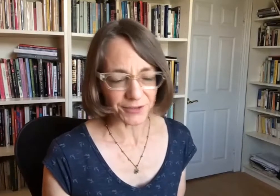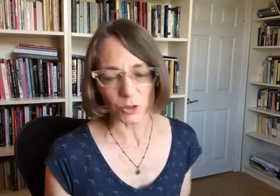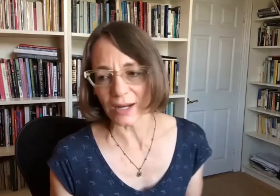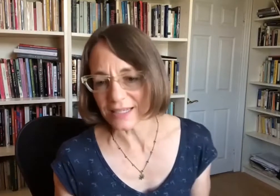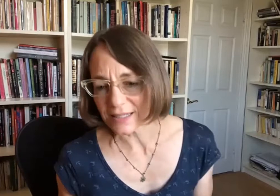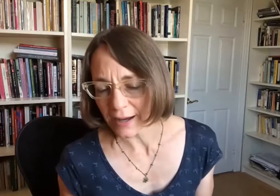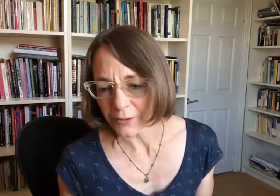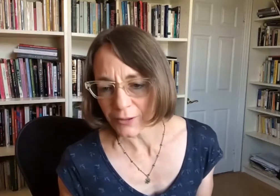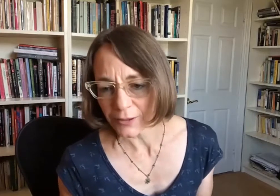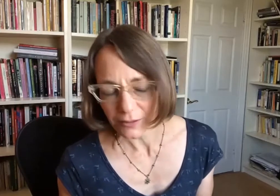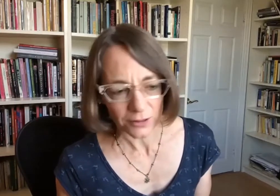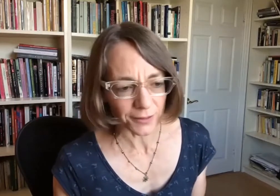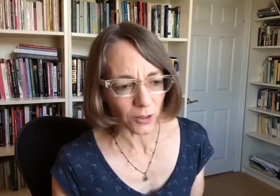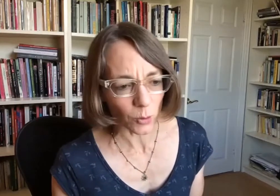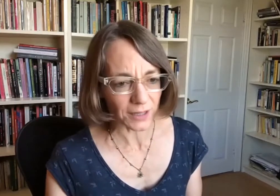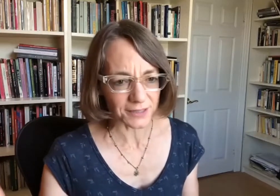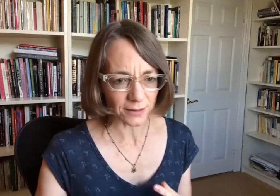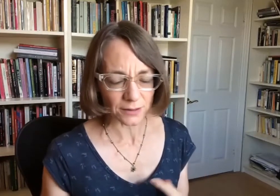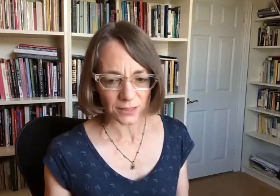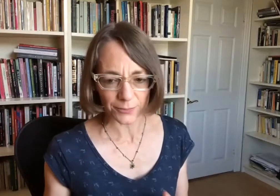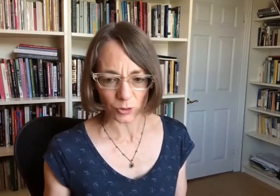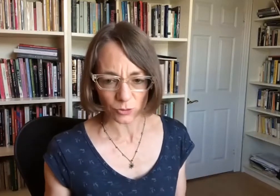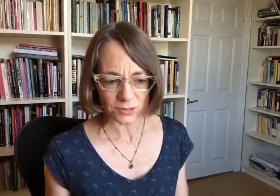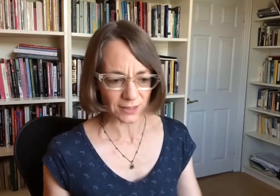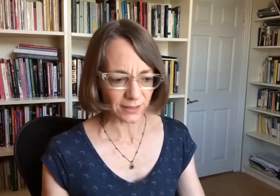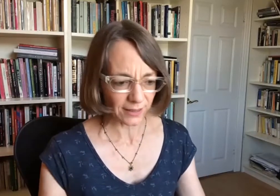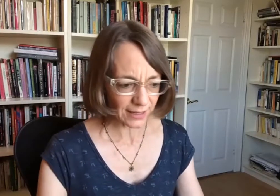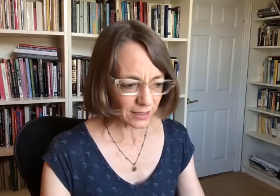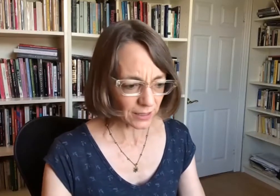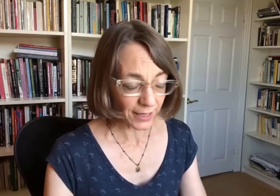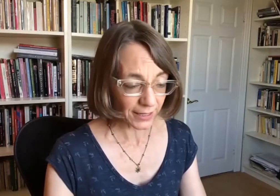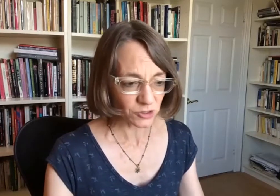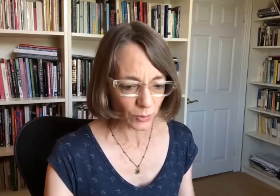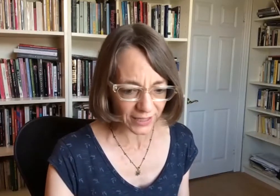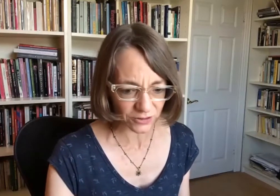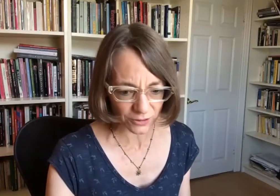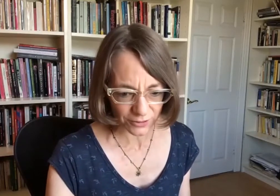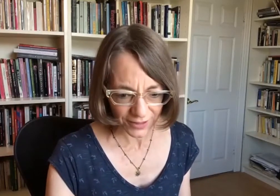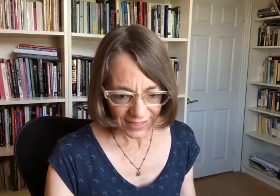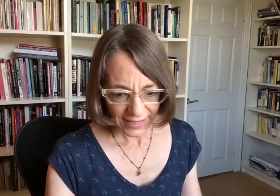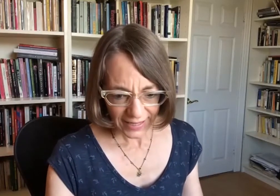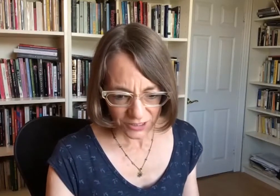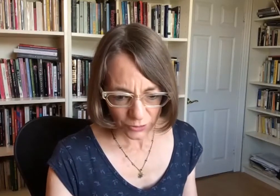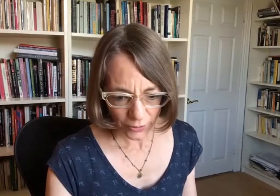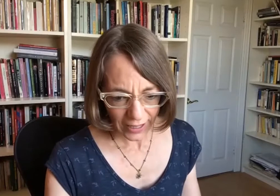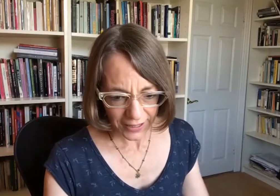towards the more individualized process